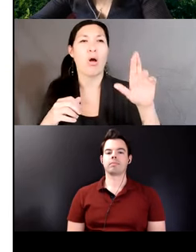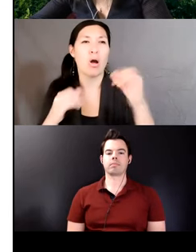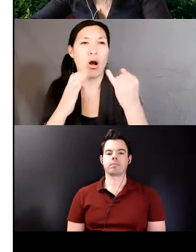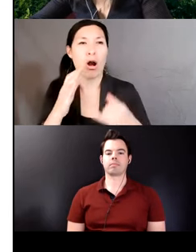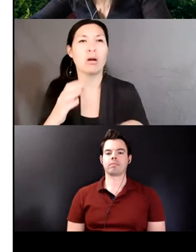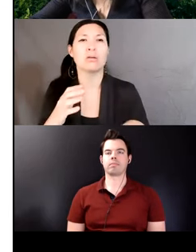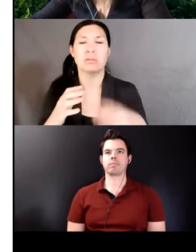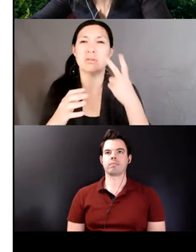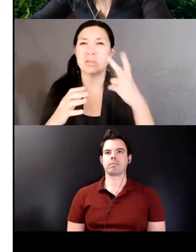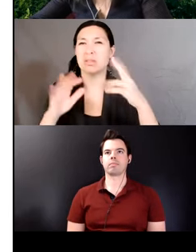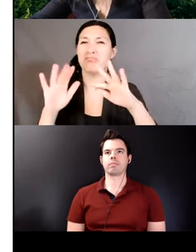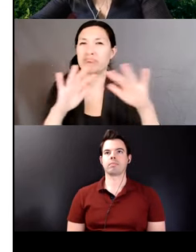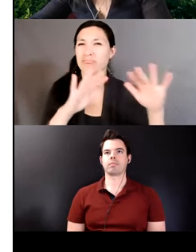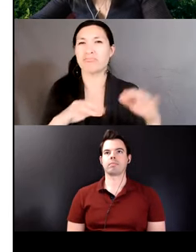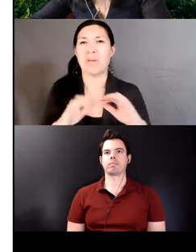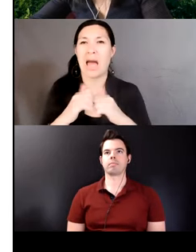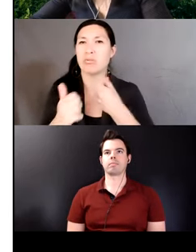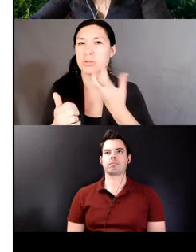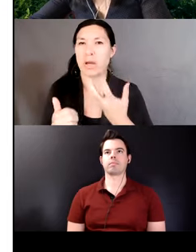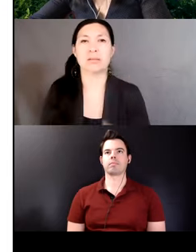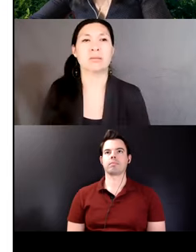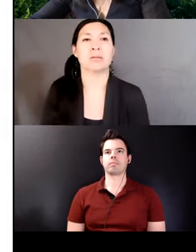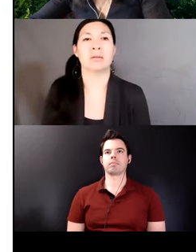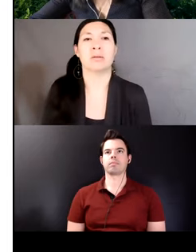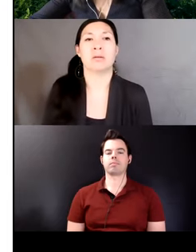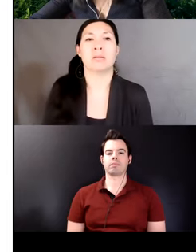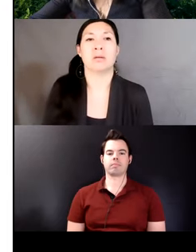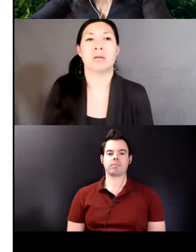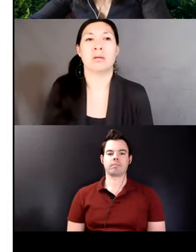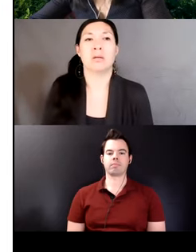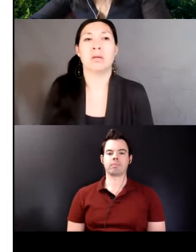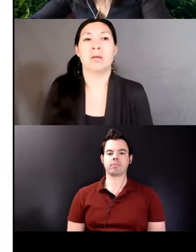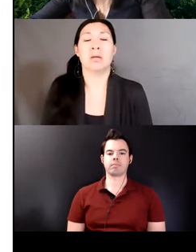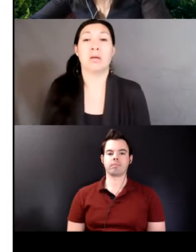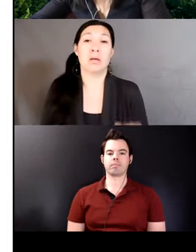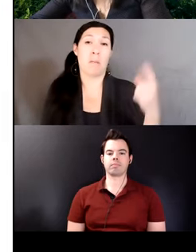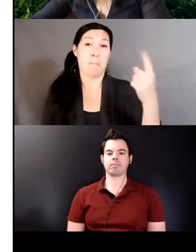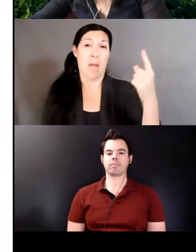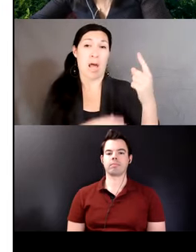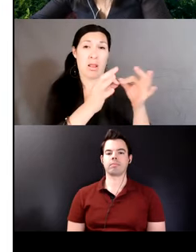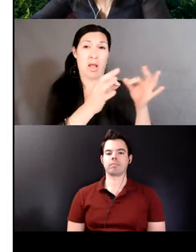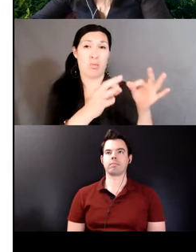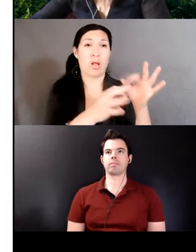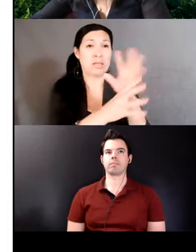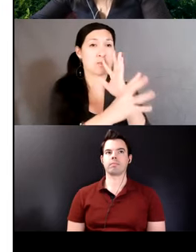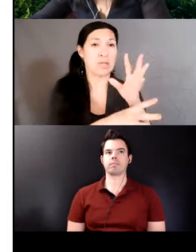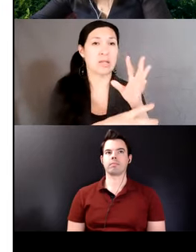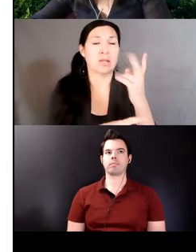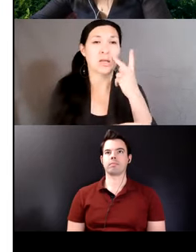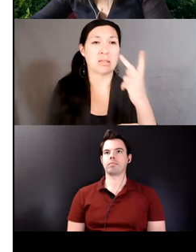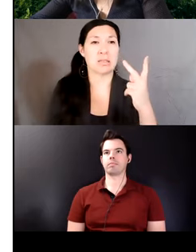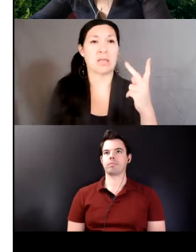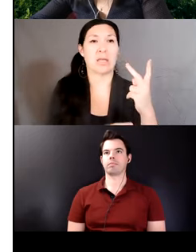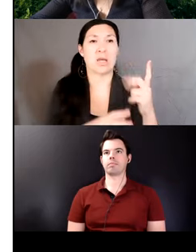expression. Certain suffix strings in the speech of monolinguals are characterized to the no recurrent figures